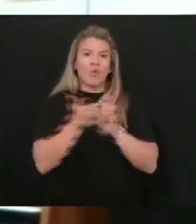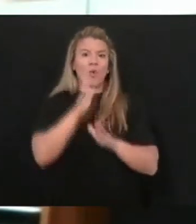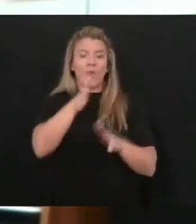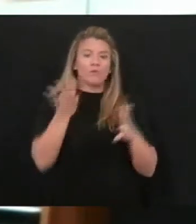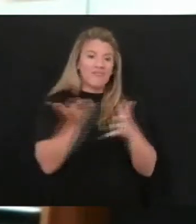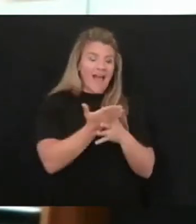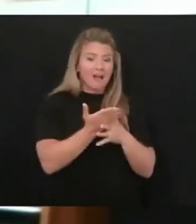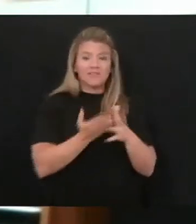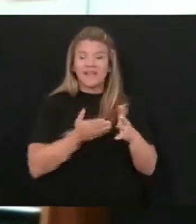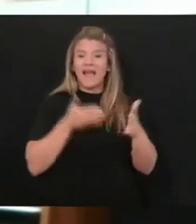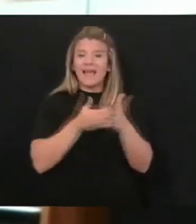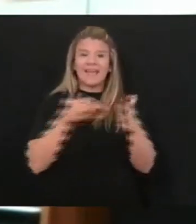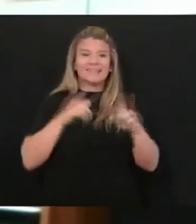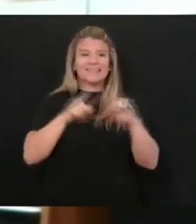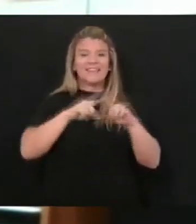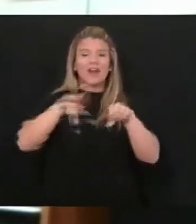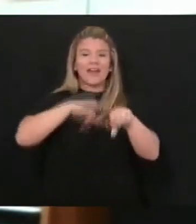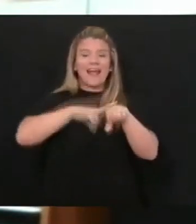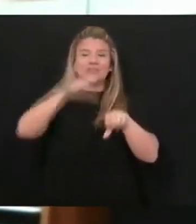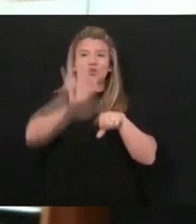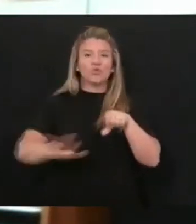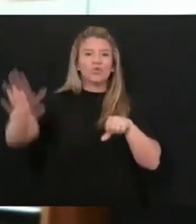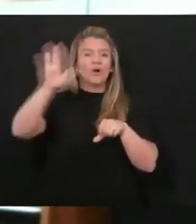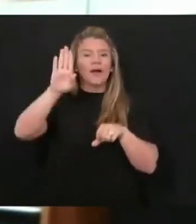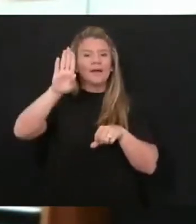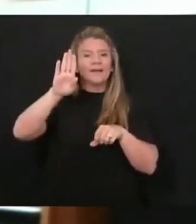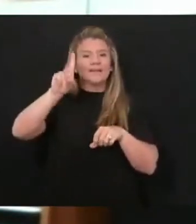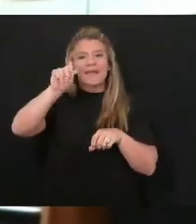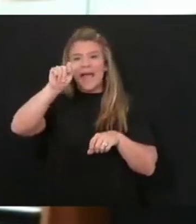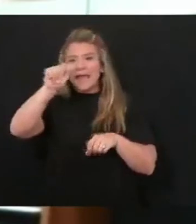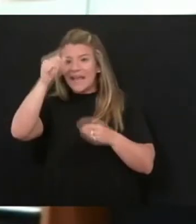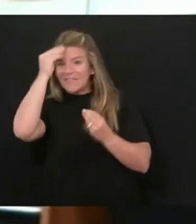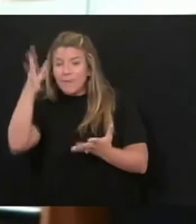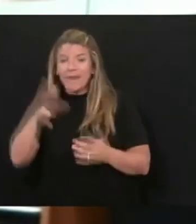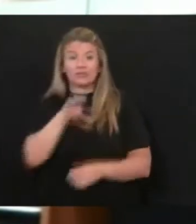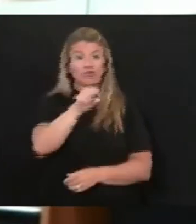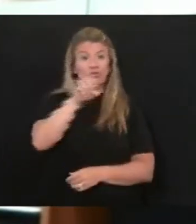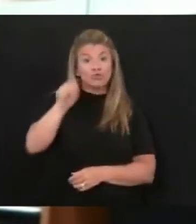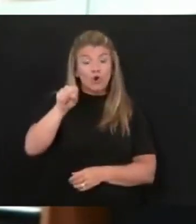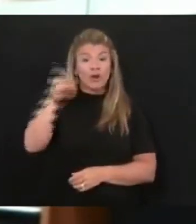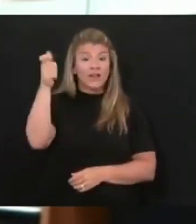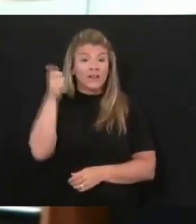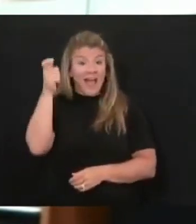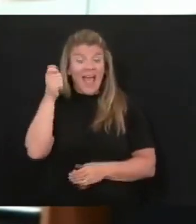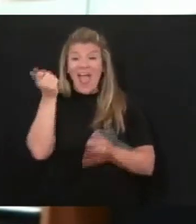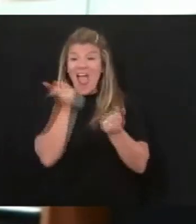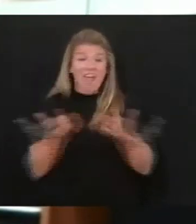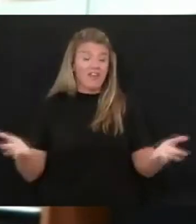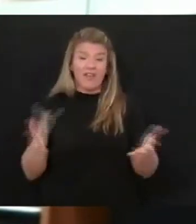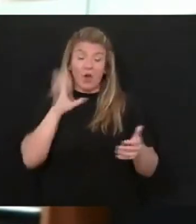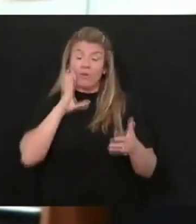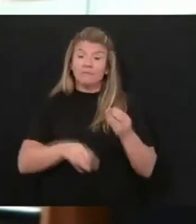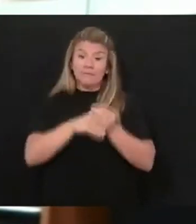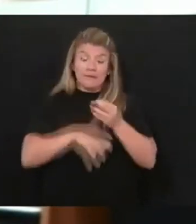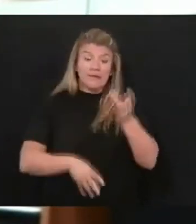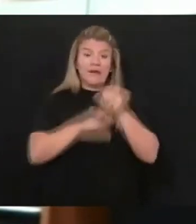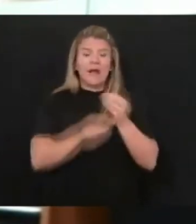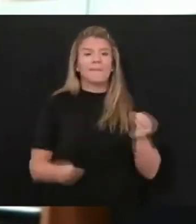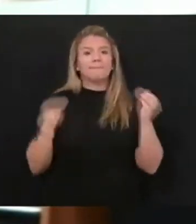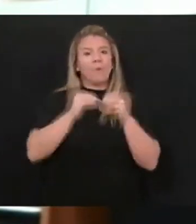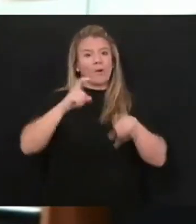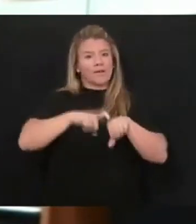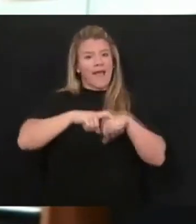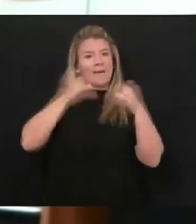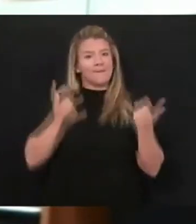national databases, against the Social Security Administration. So it's going to take a little longer, unfortunately, to process those